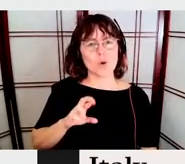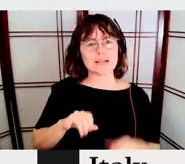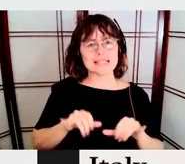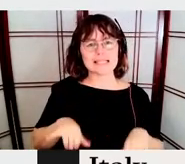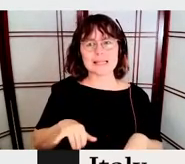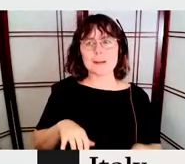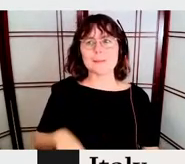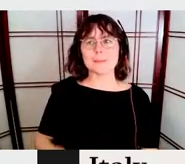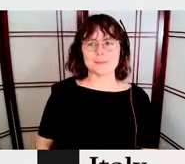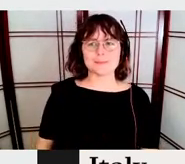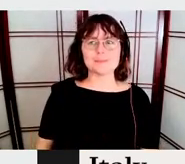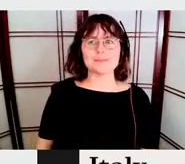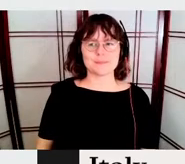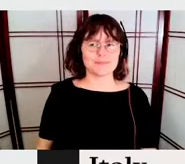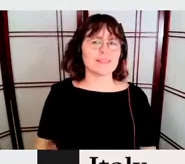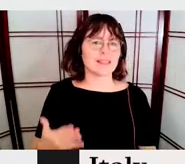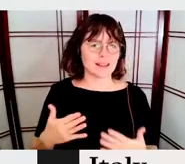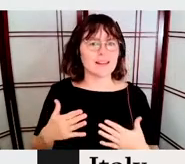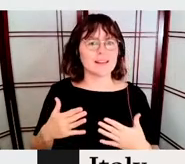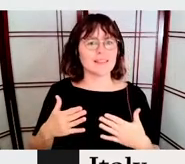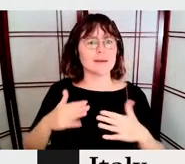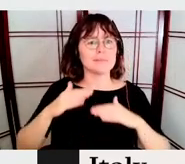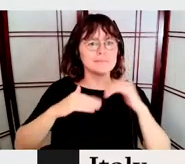skyline and, and, and so on.